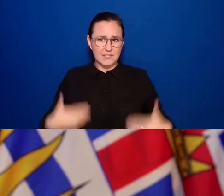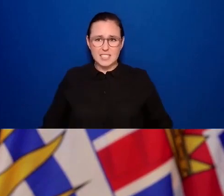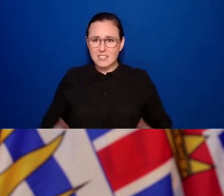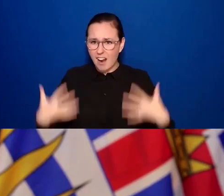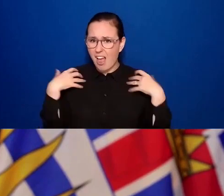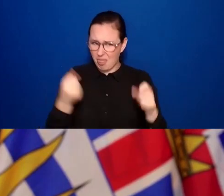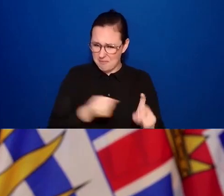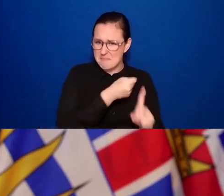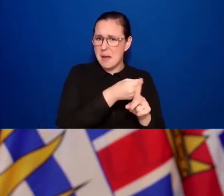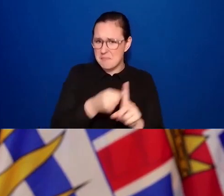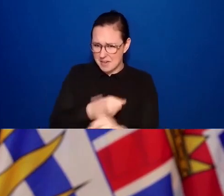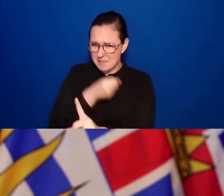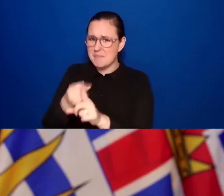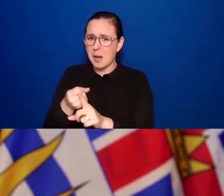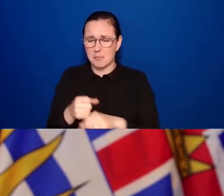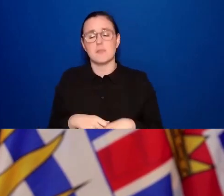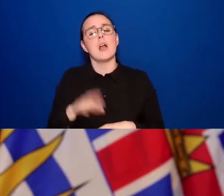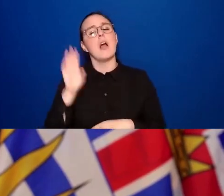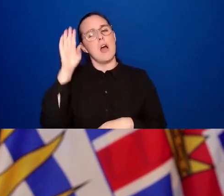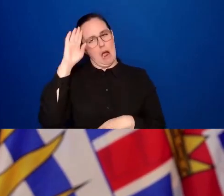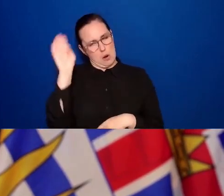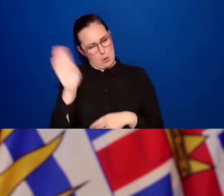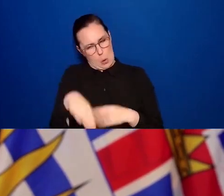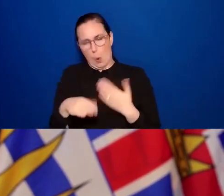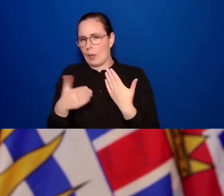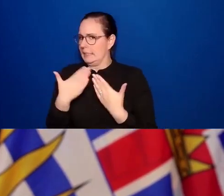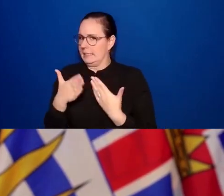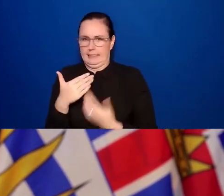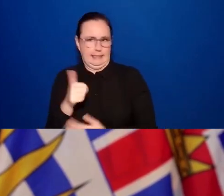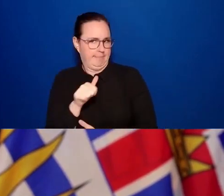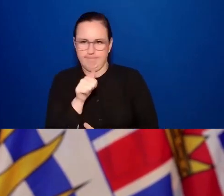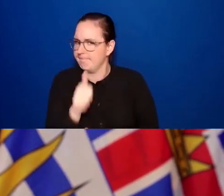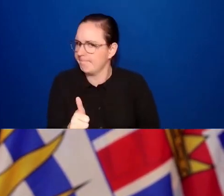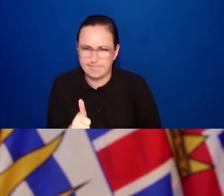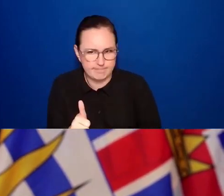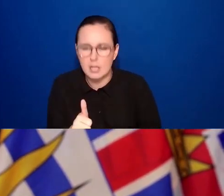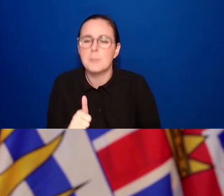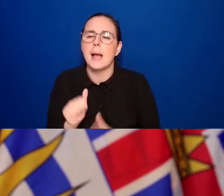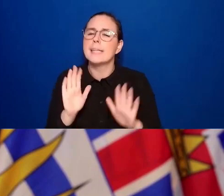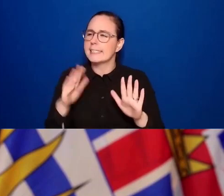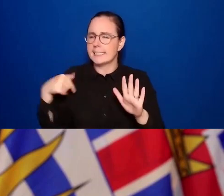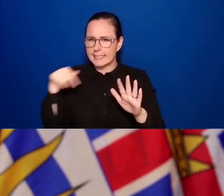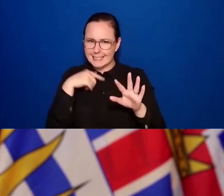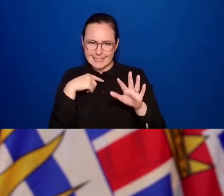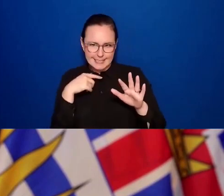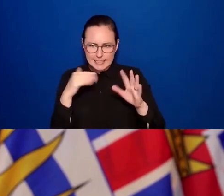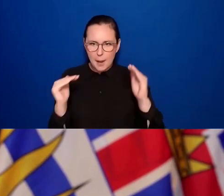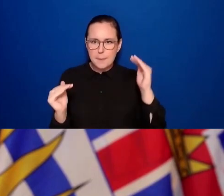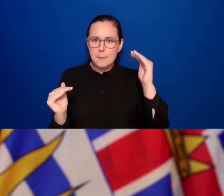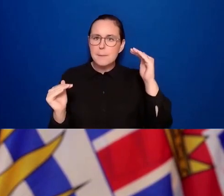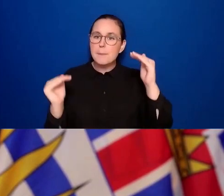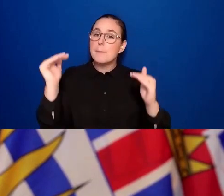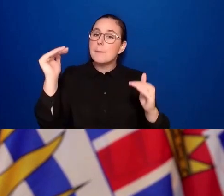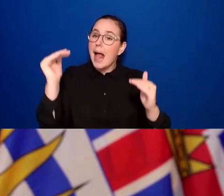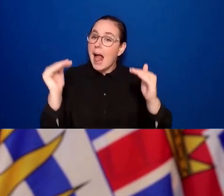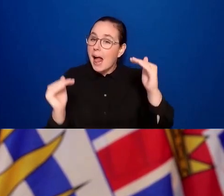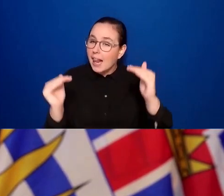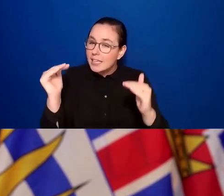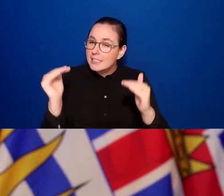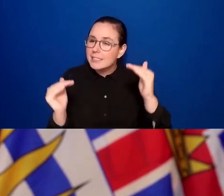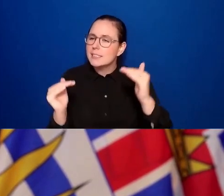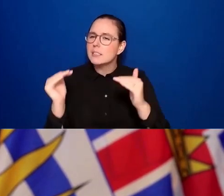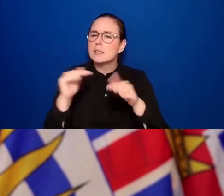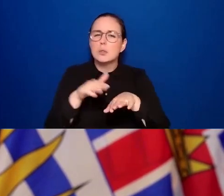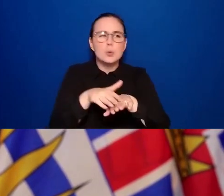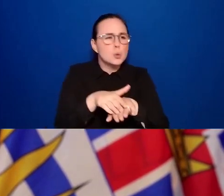of making sure we have enough restrictions in place to stop and slow the transmission of the virus as well as allowing